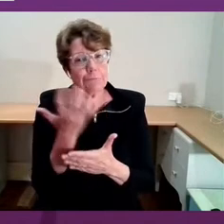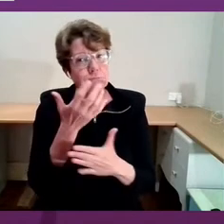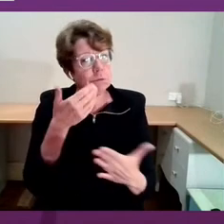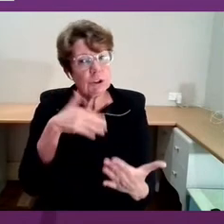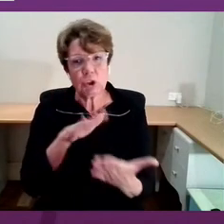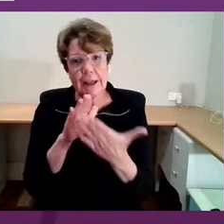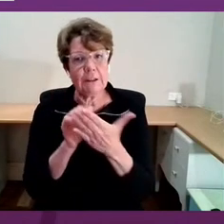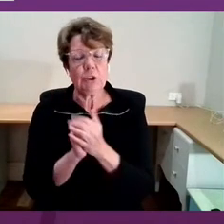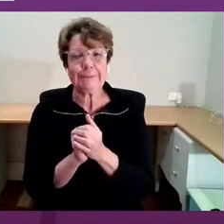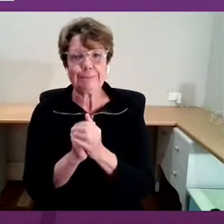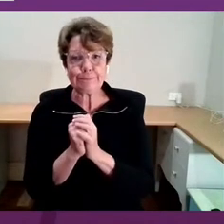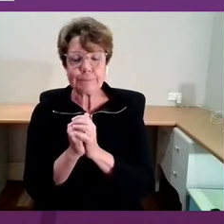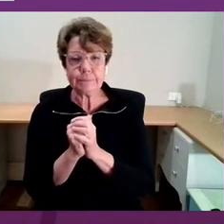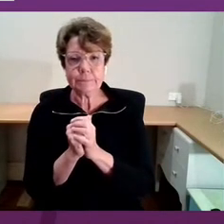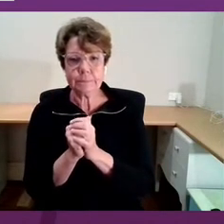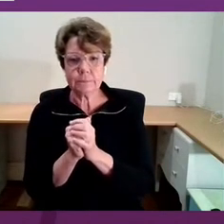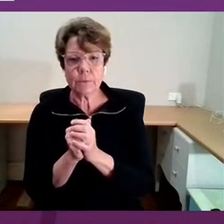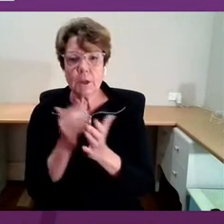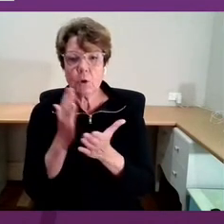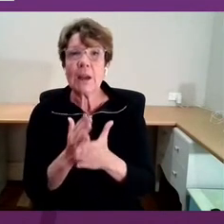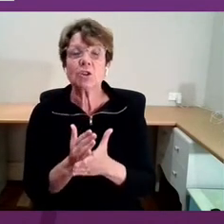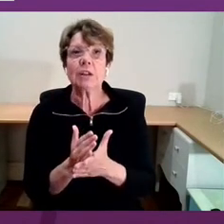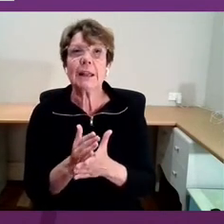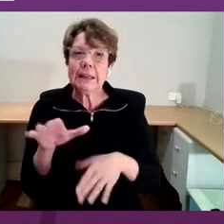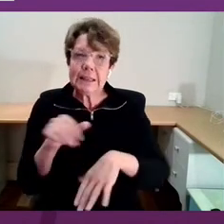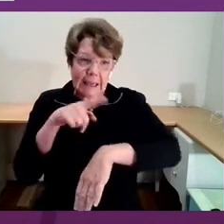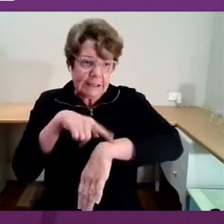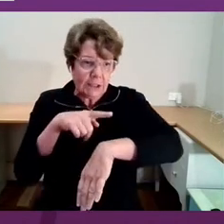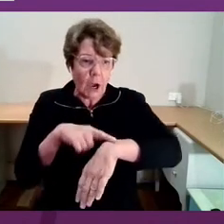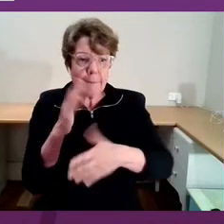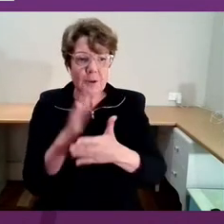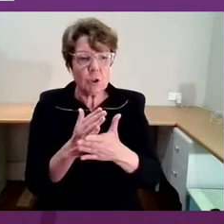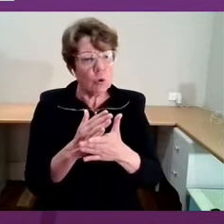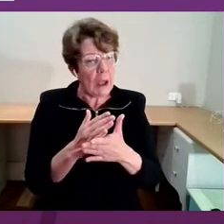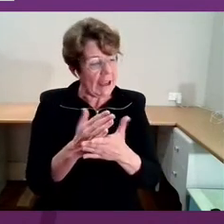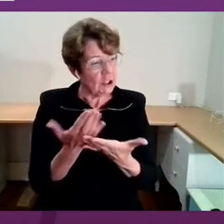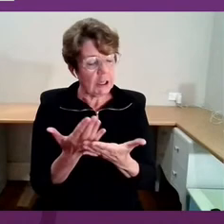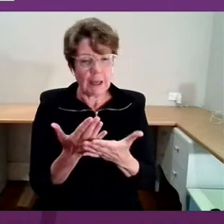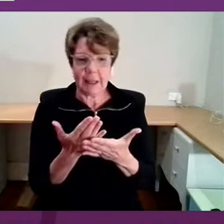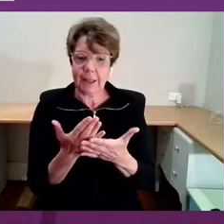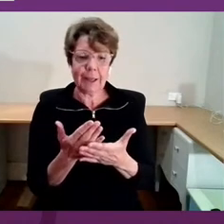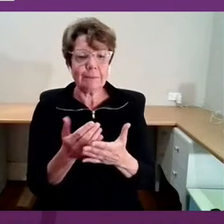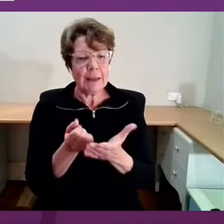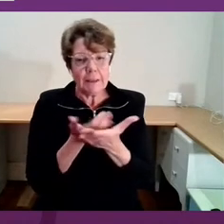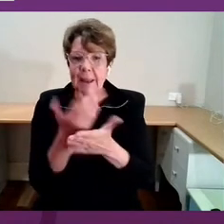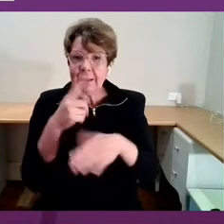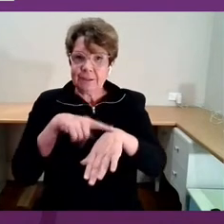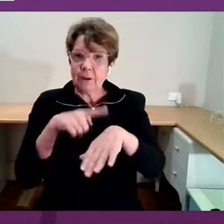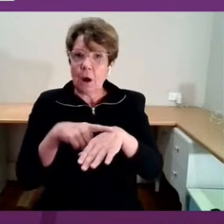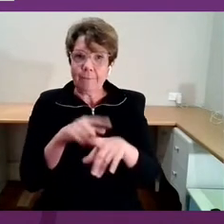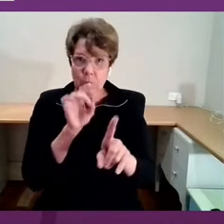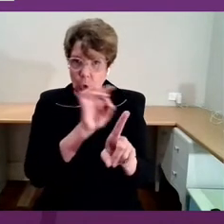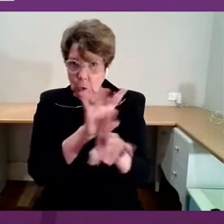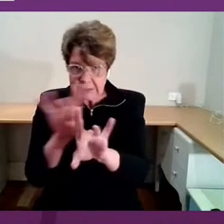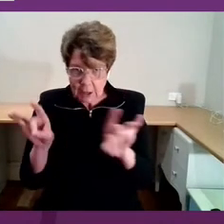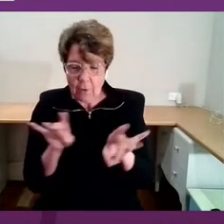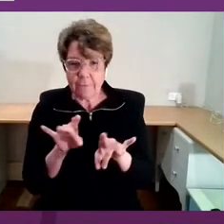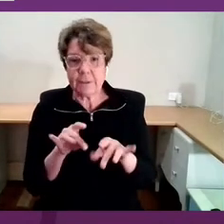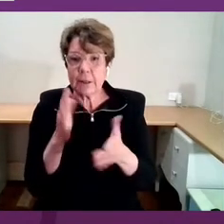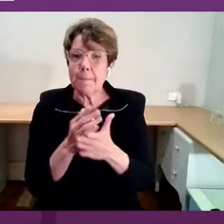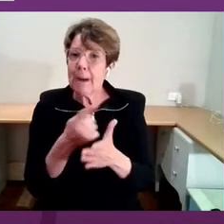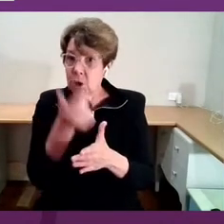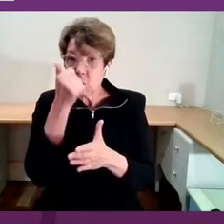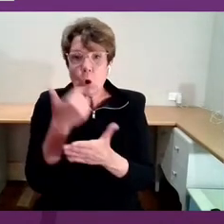take that time to invest in yourselves. But you've heard today how important you are to the rest of us.